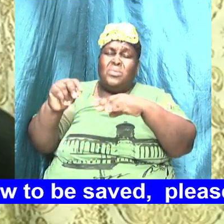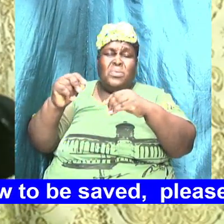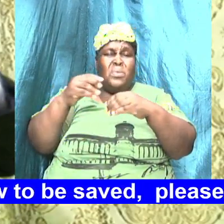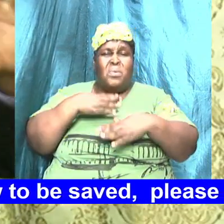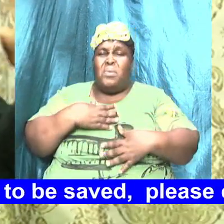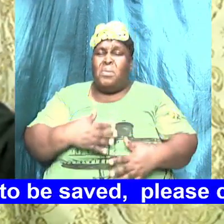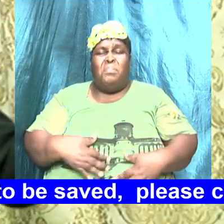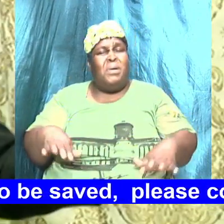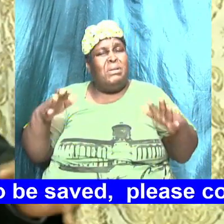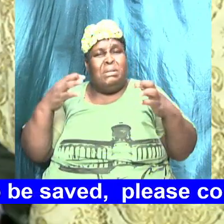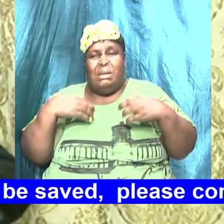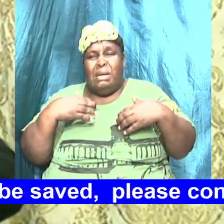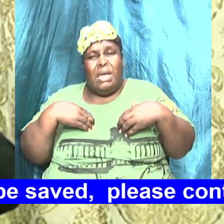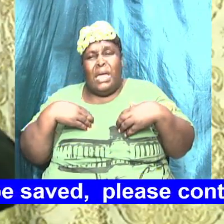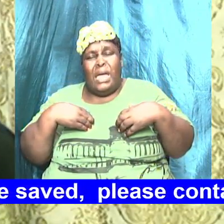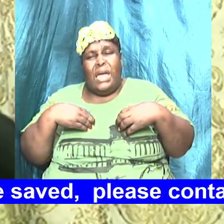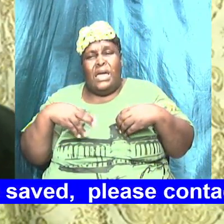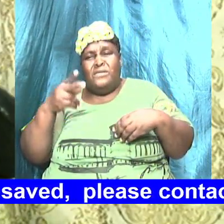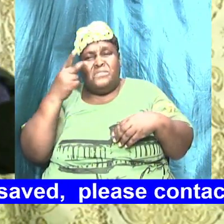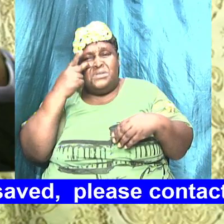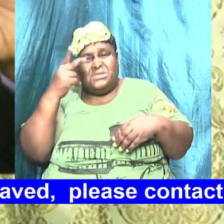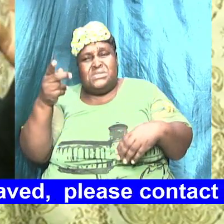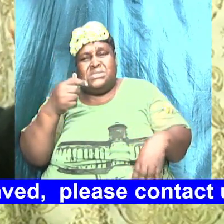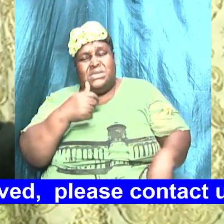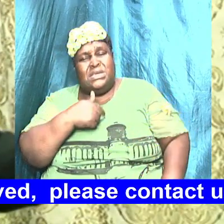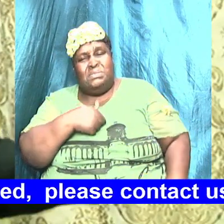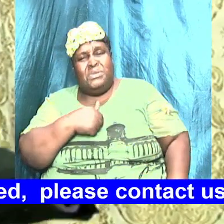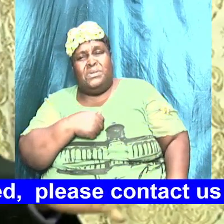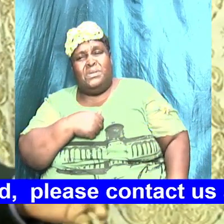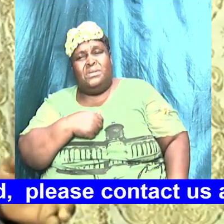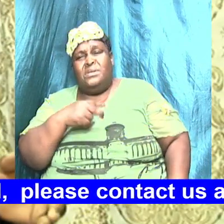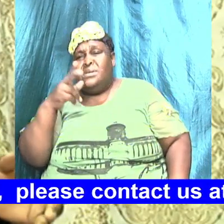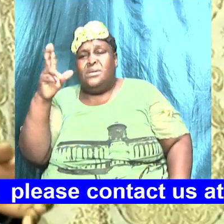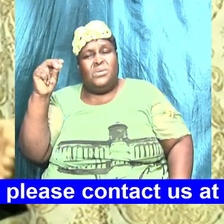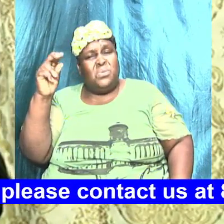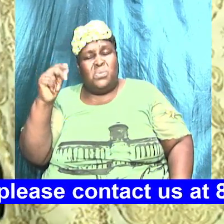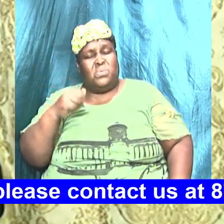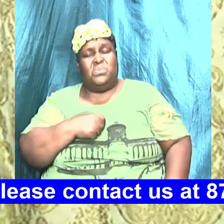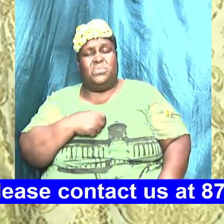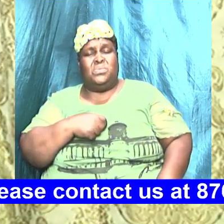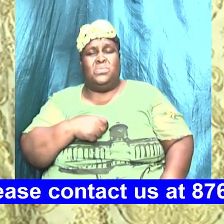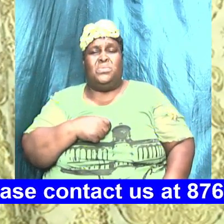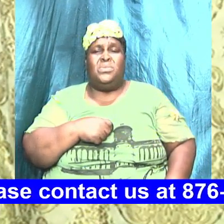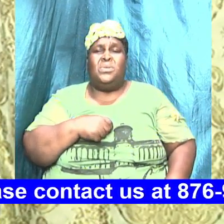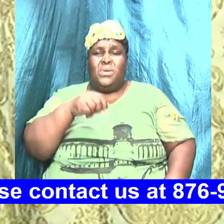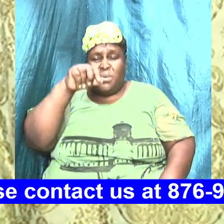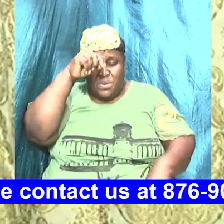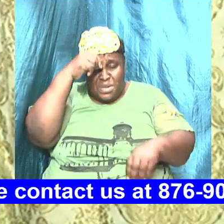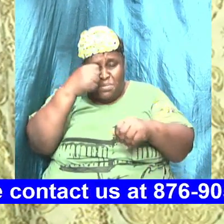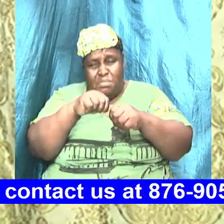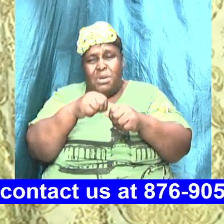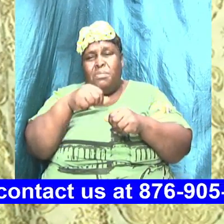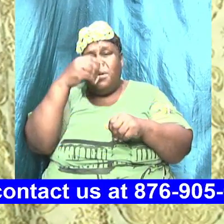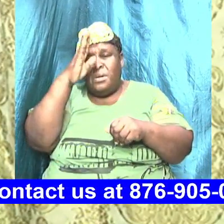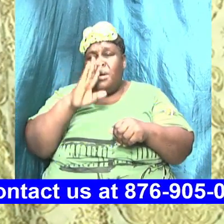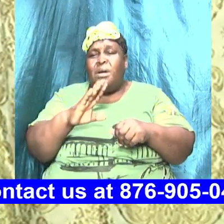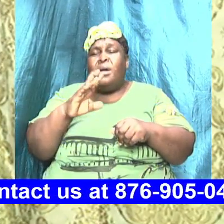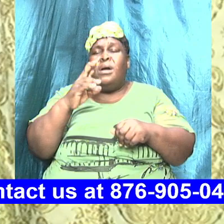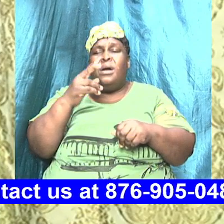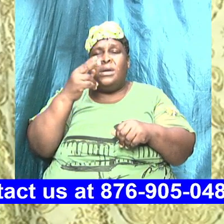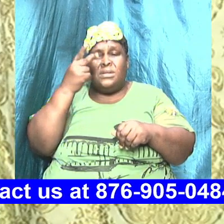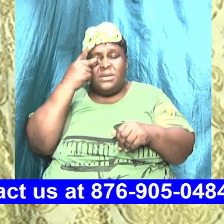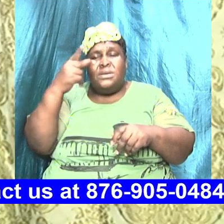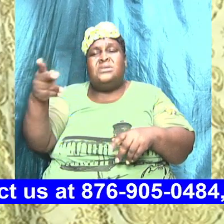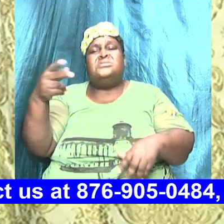Broadcast Anything We Don't Have To Anybody Don't Have To See Us But Remember God Himself Sees Us